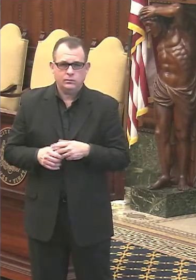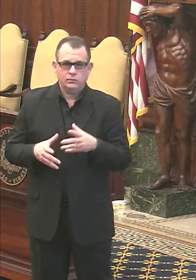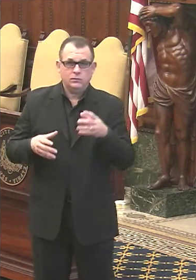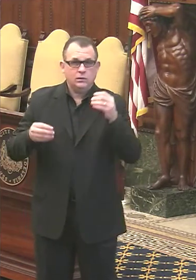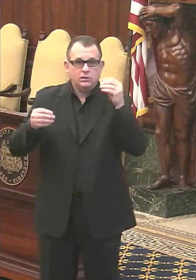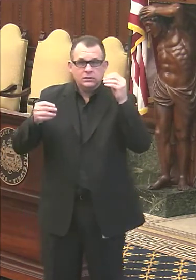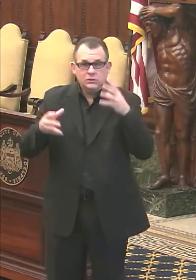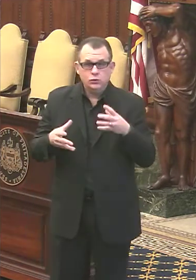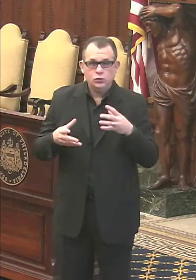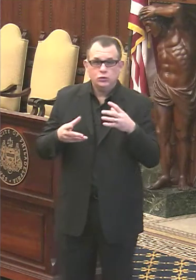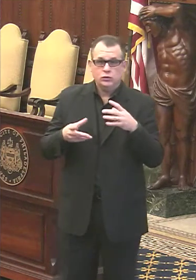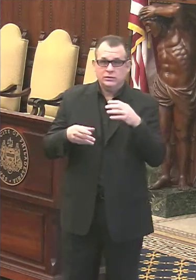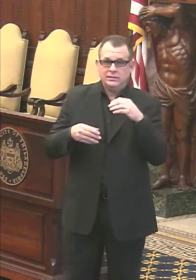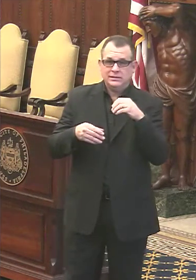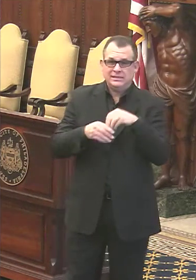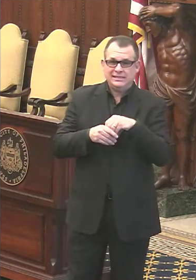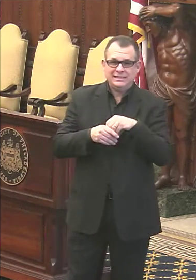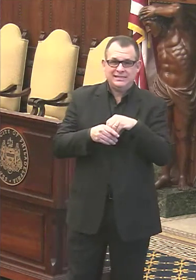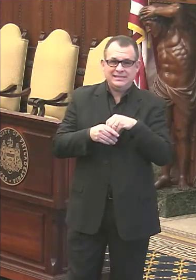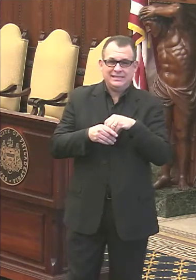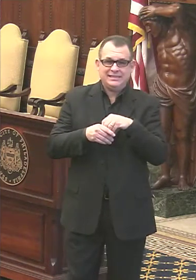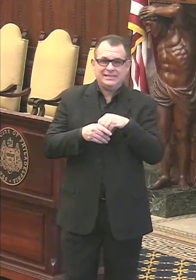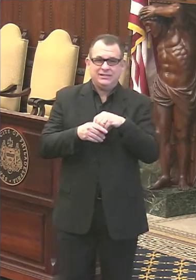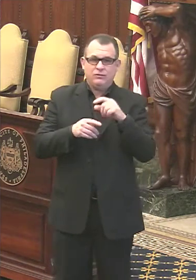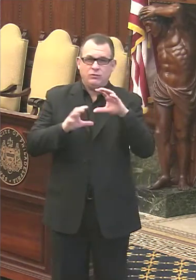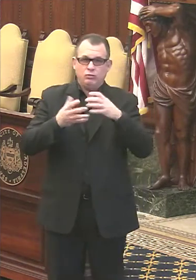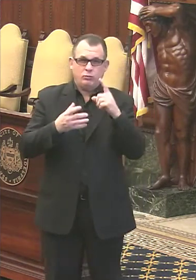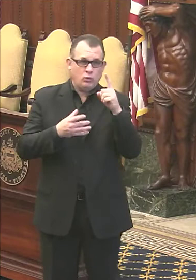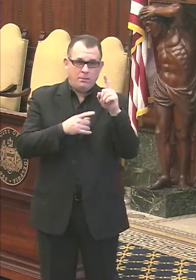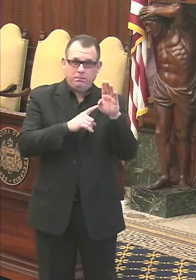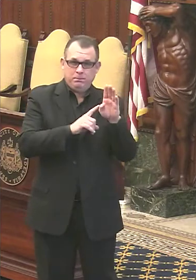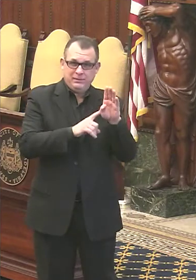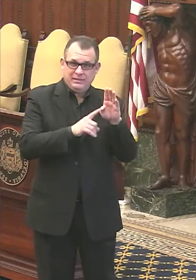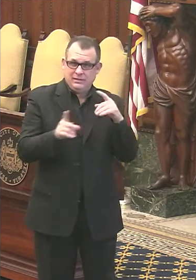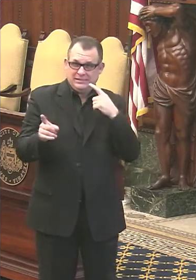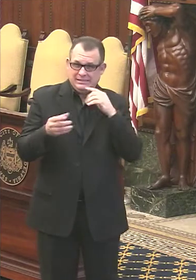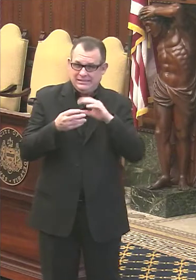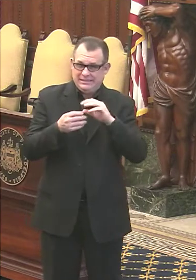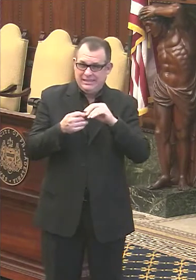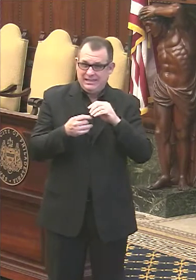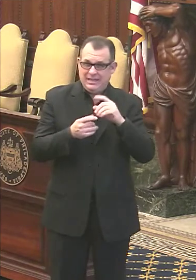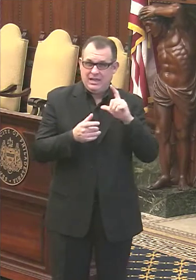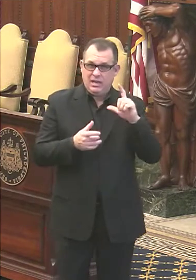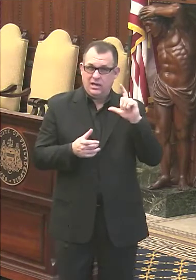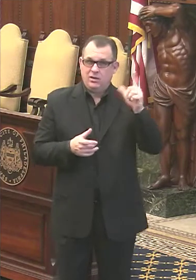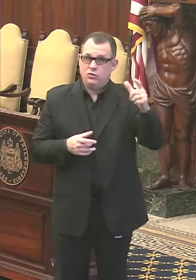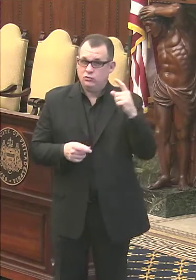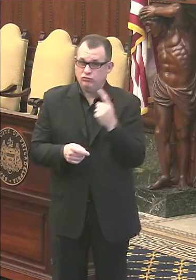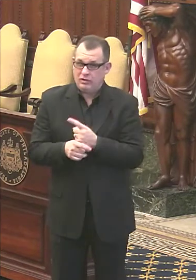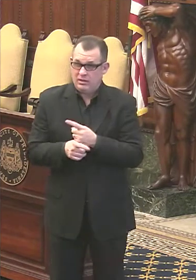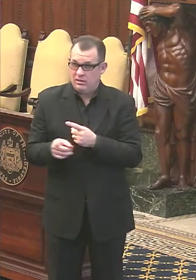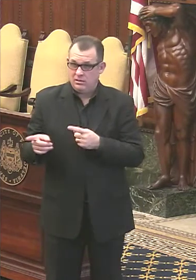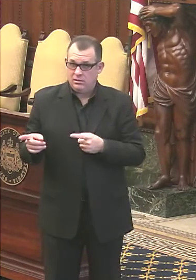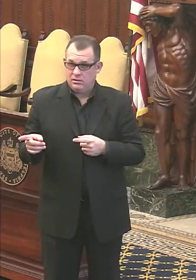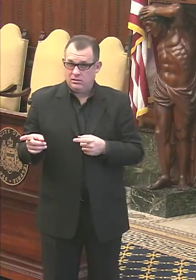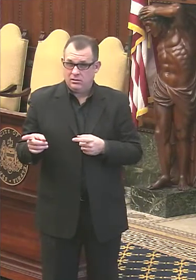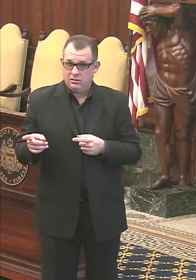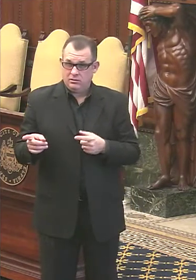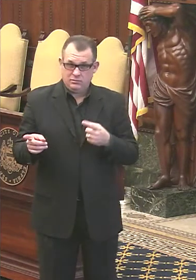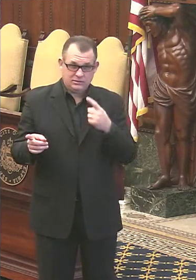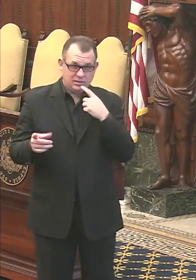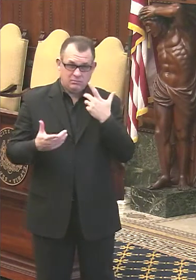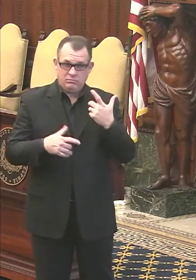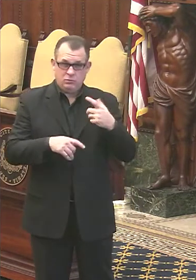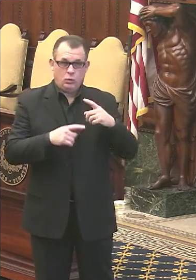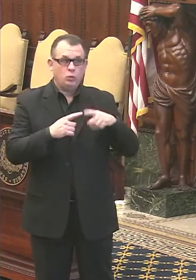one B, but they will get the vaccine at a later date. This is from what, when I'm understanding, can you give a realistic time on notifying